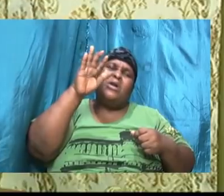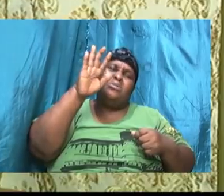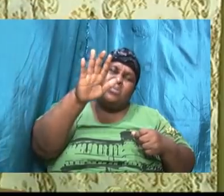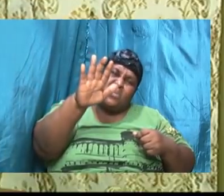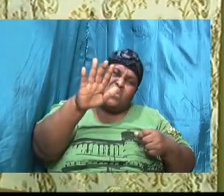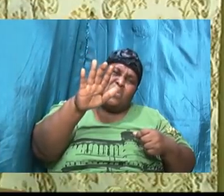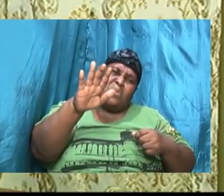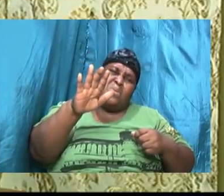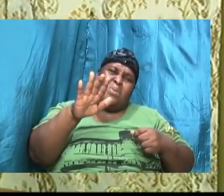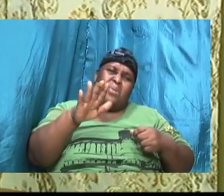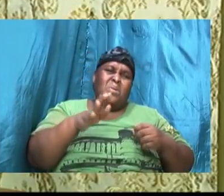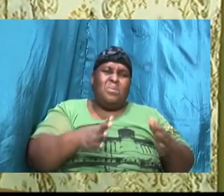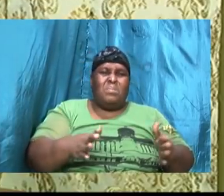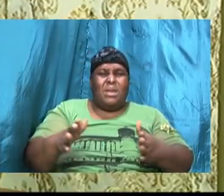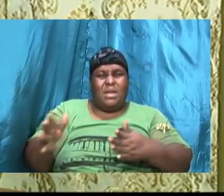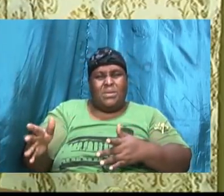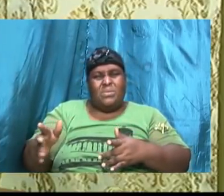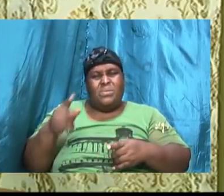will